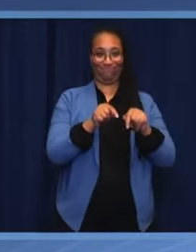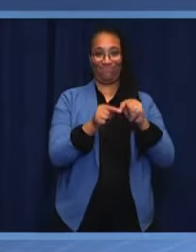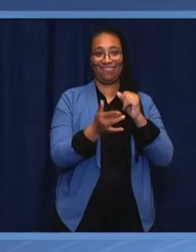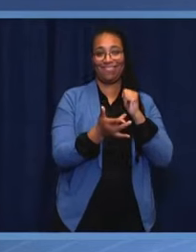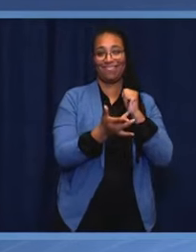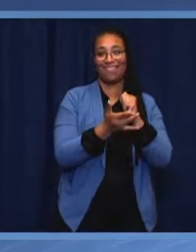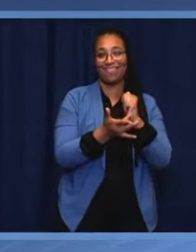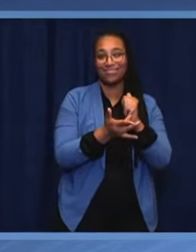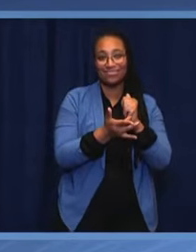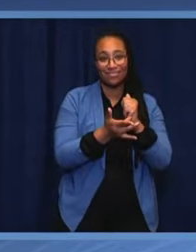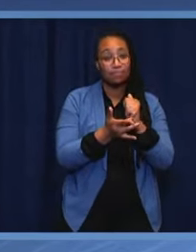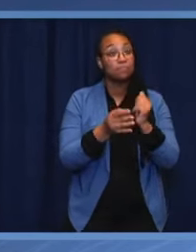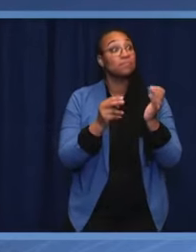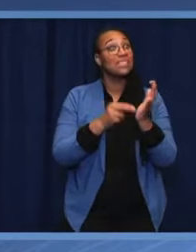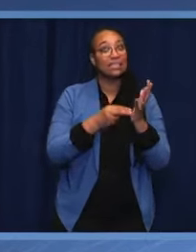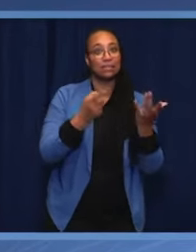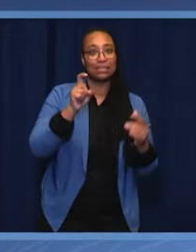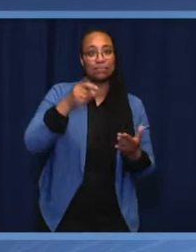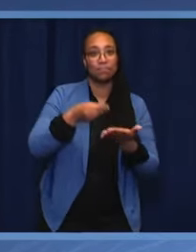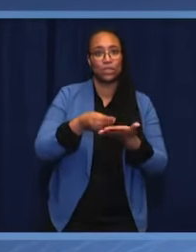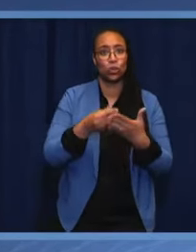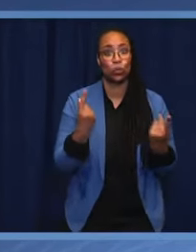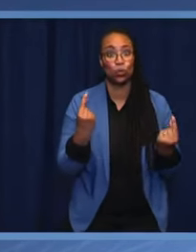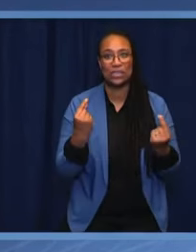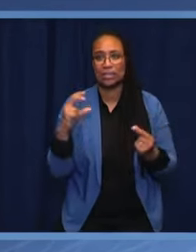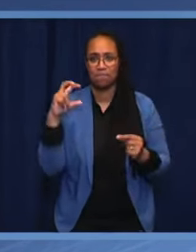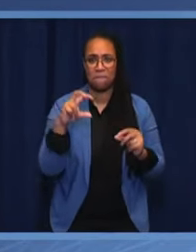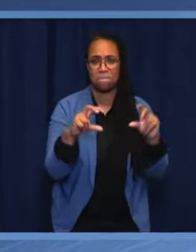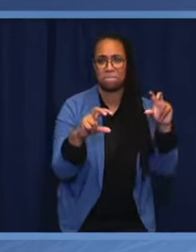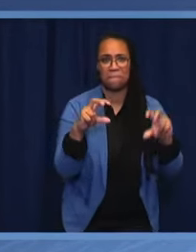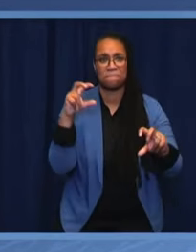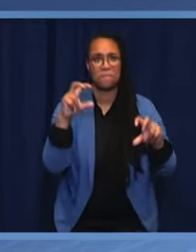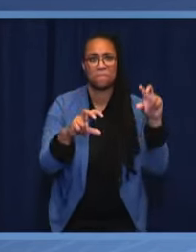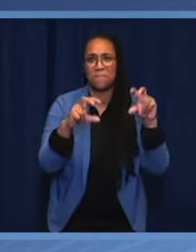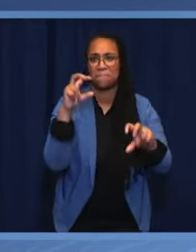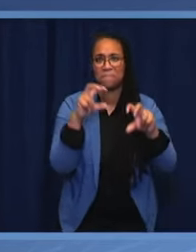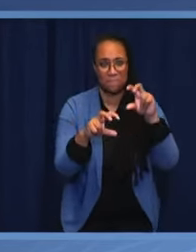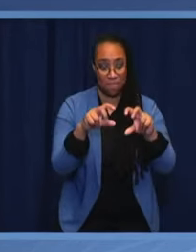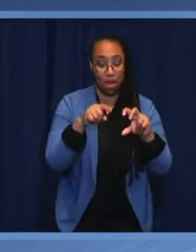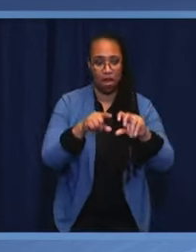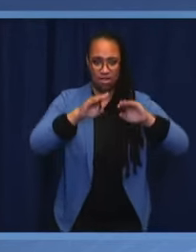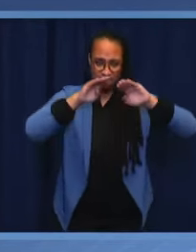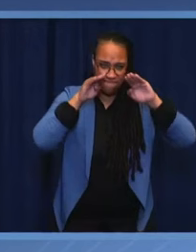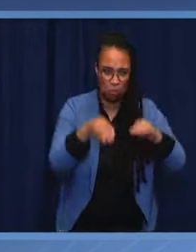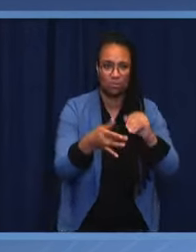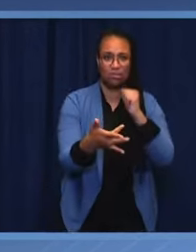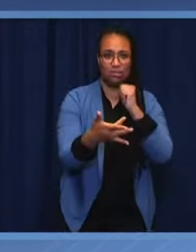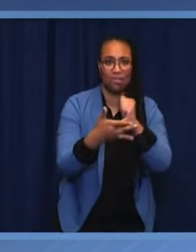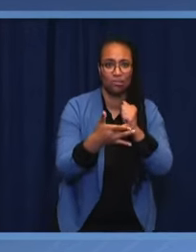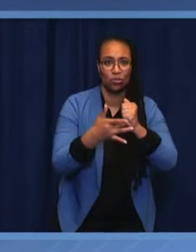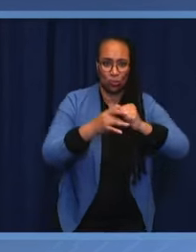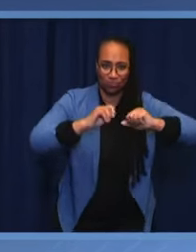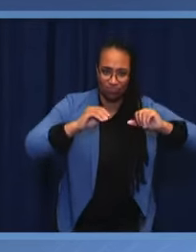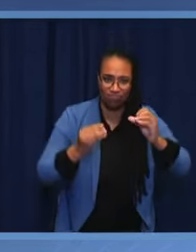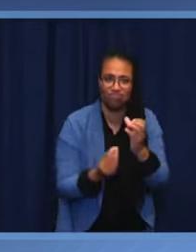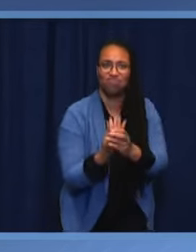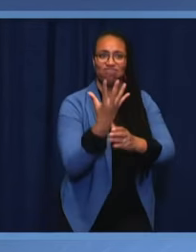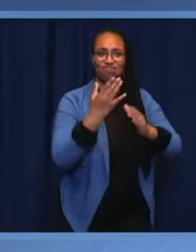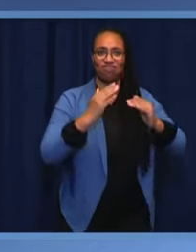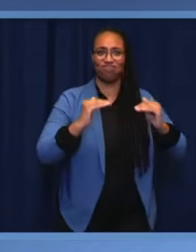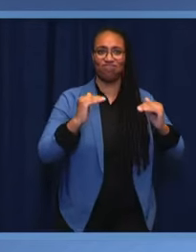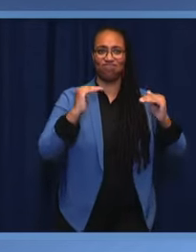democracy initiative, we have committed to this very purpose. Mr. President, ladies and gentlemen,